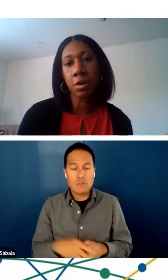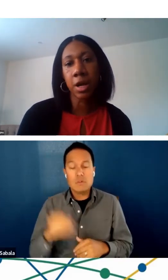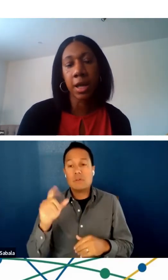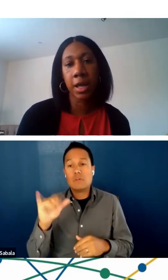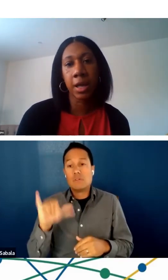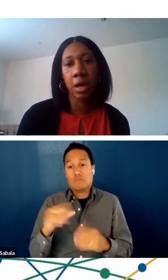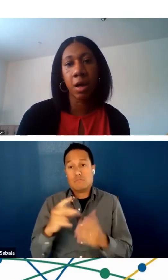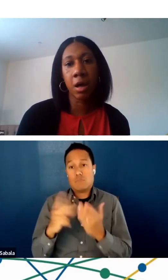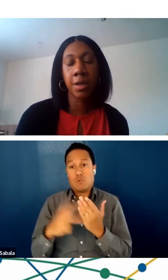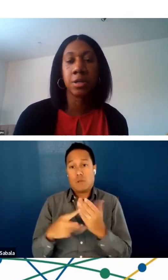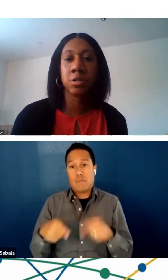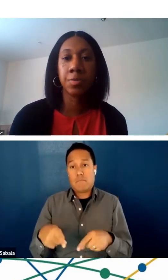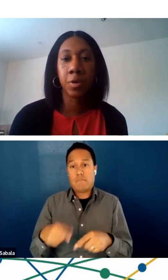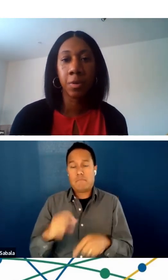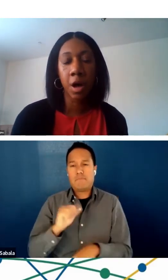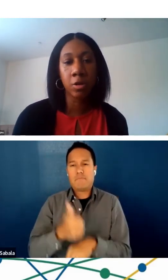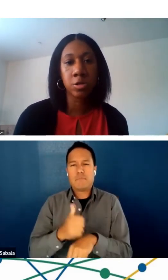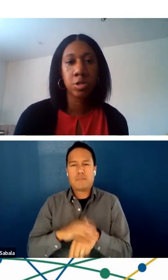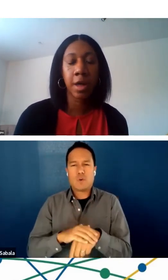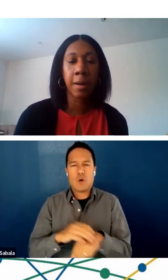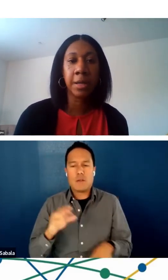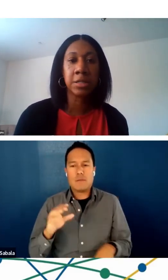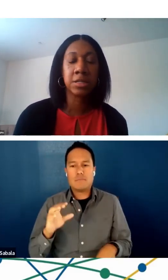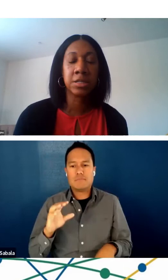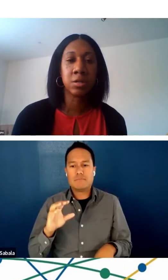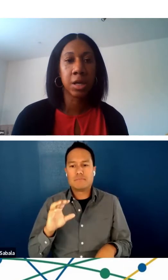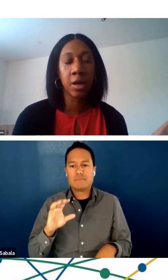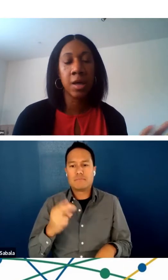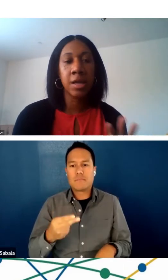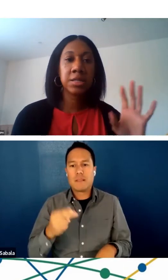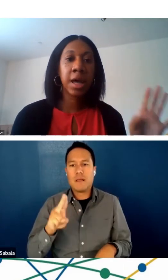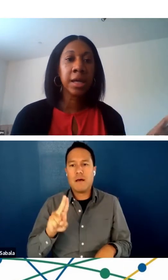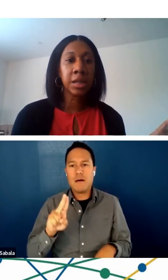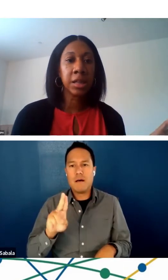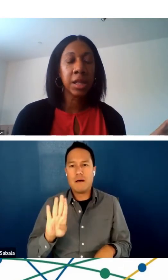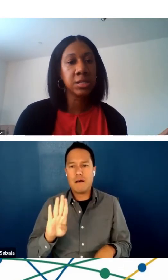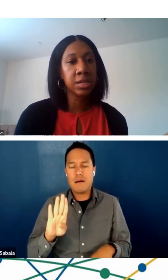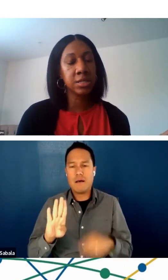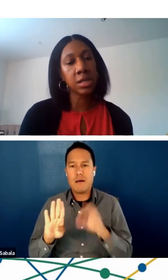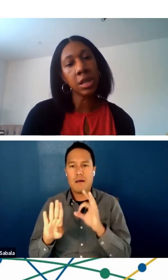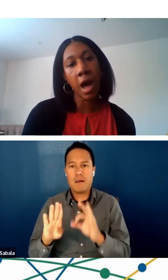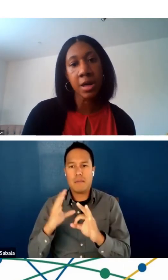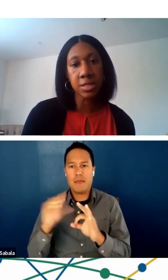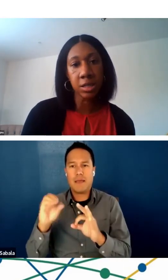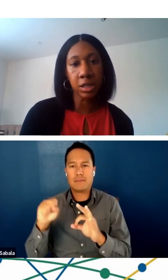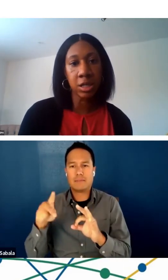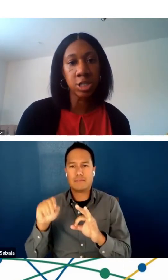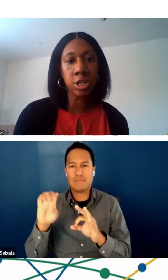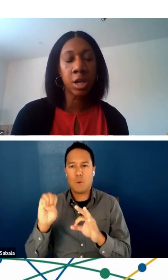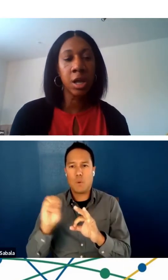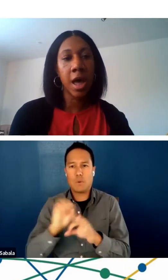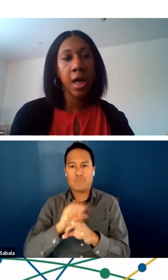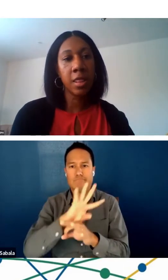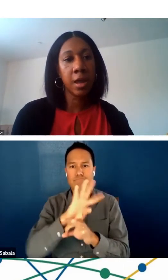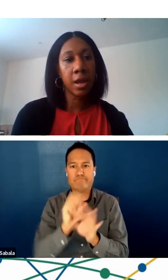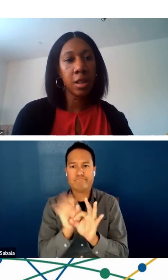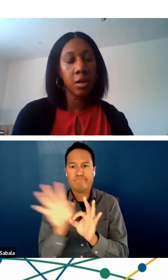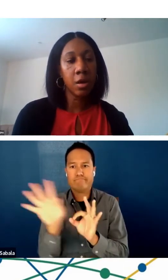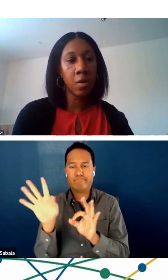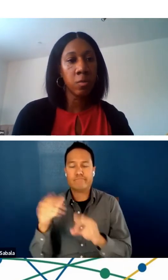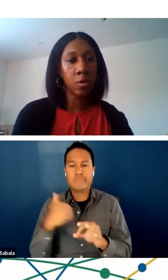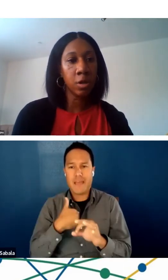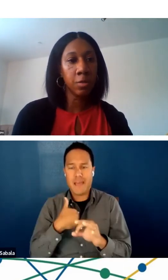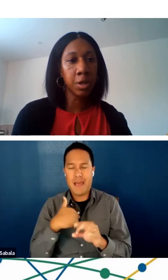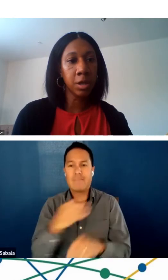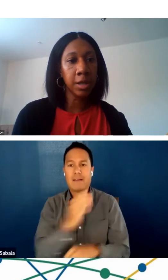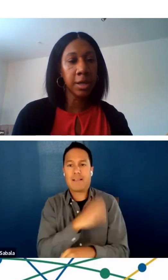based on a hub and spoke model. So that means there's a site that's distant that has a clinician, and then